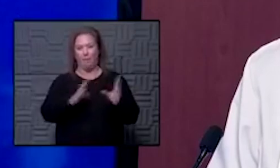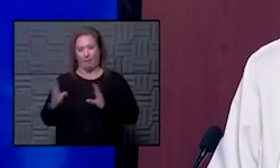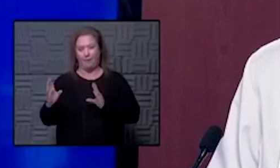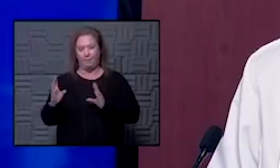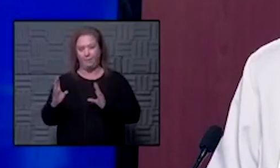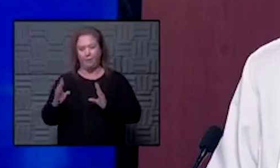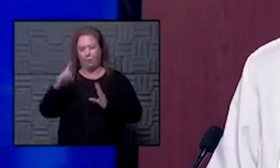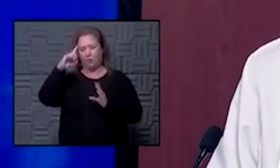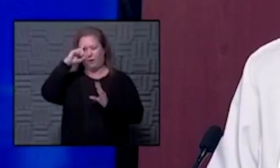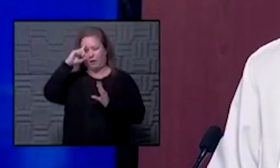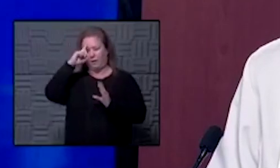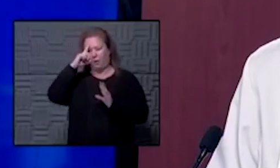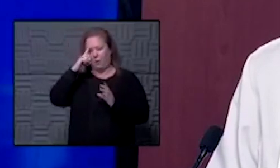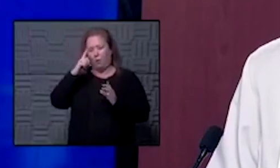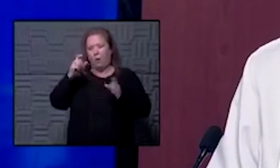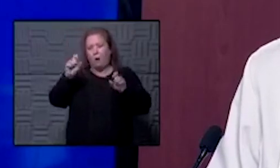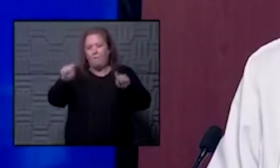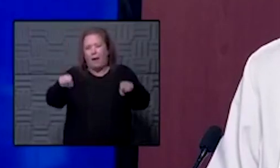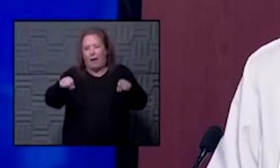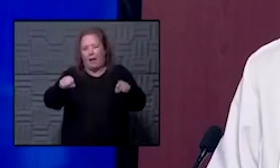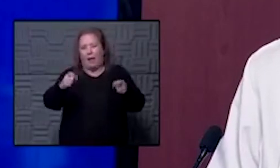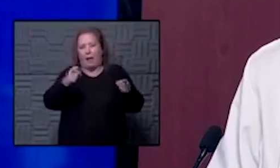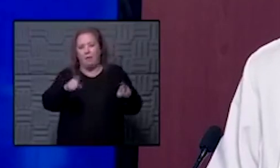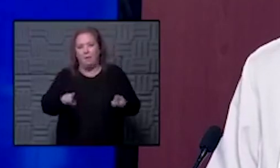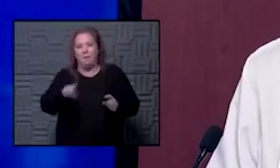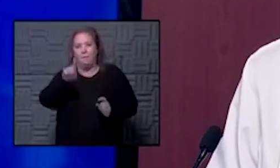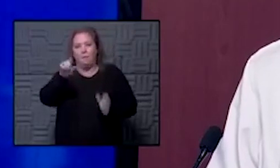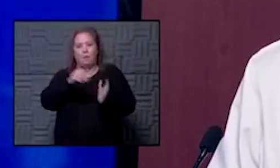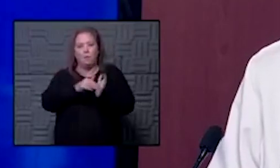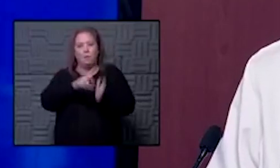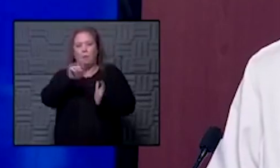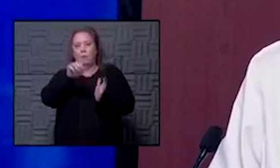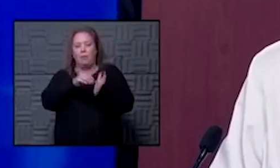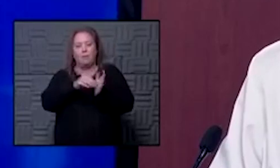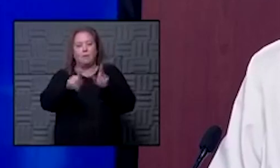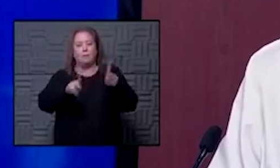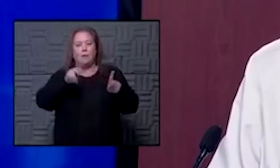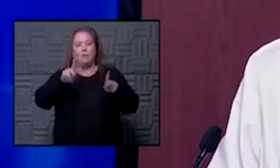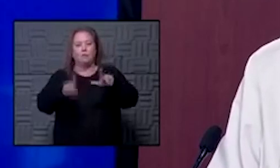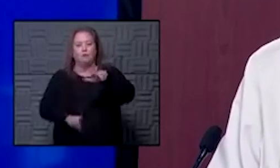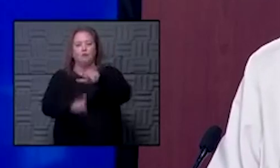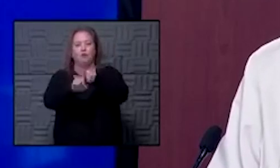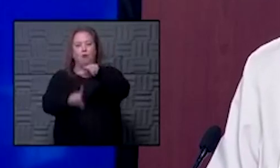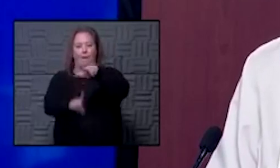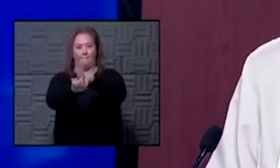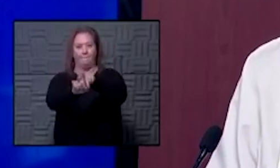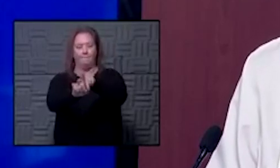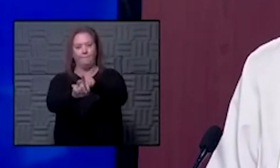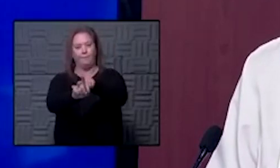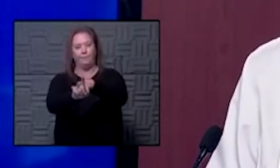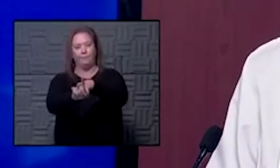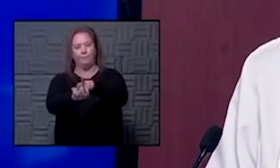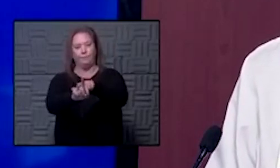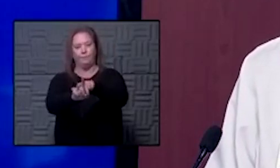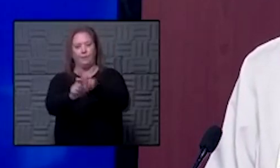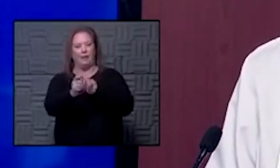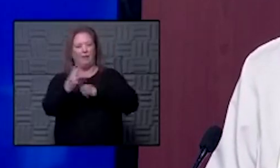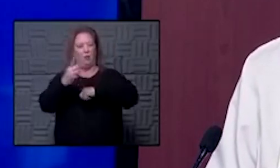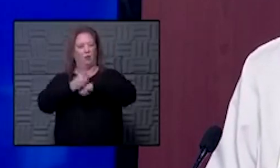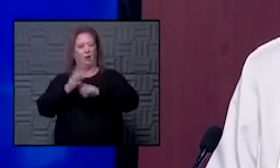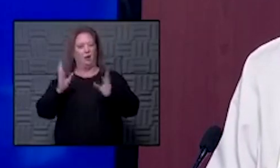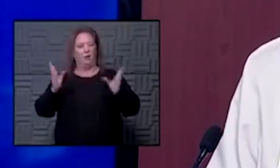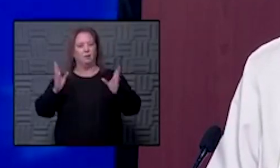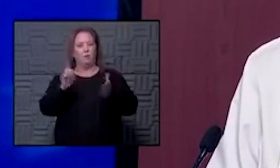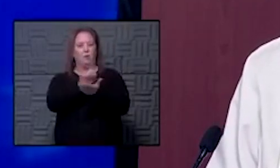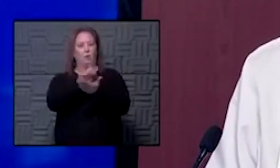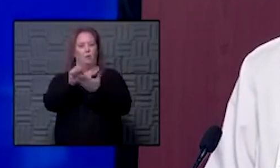might happen if hundreds or thousands of people needing care for covid showed up at our doorstep in a couple days time or